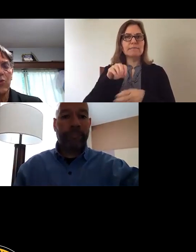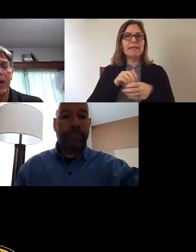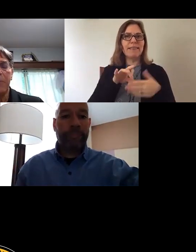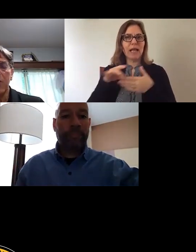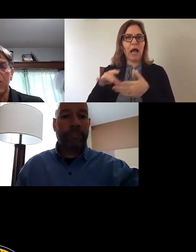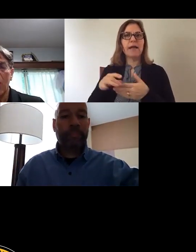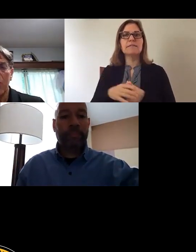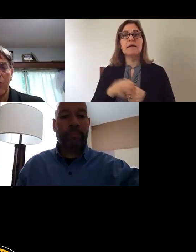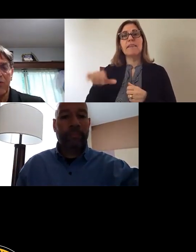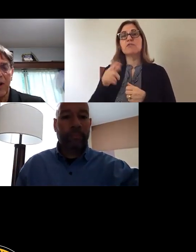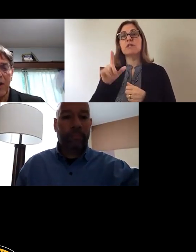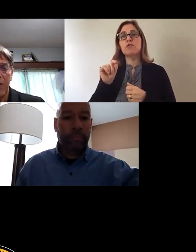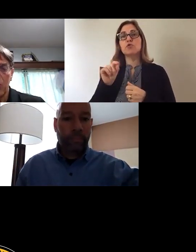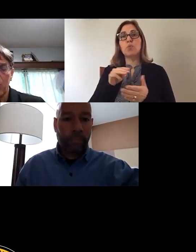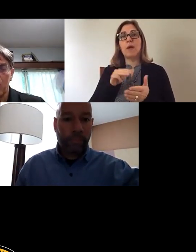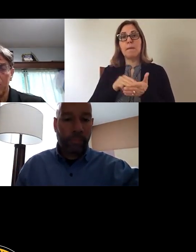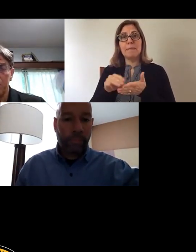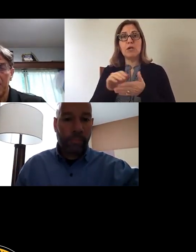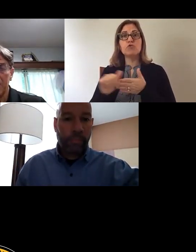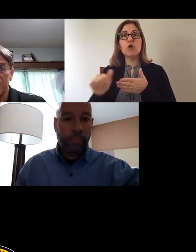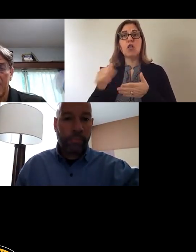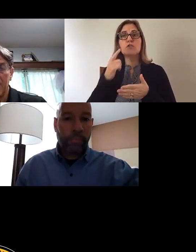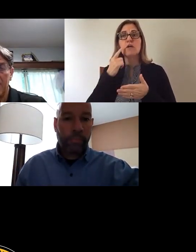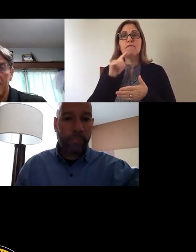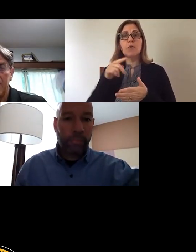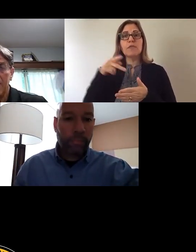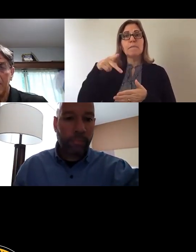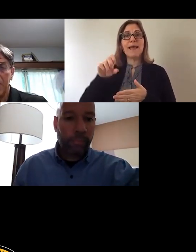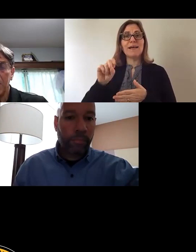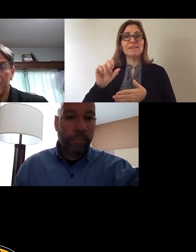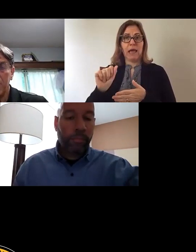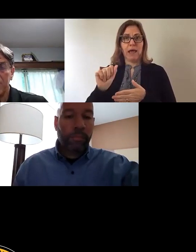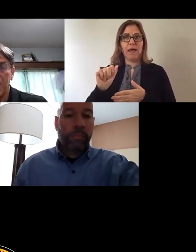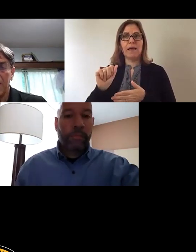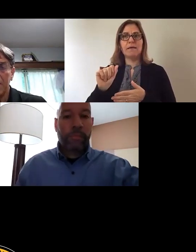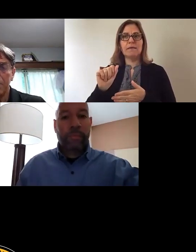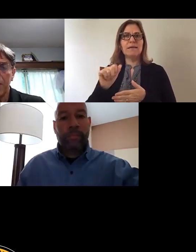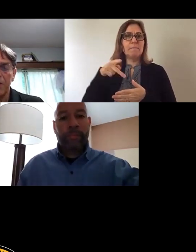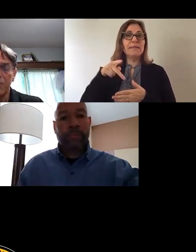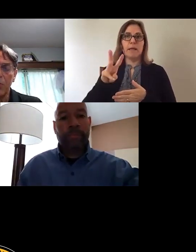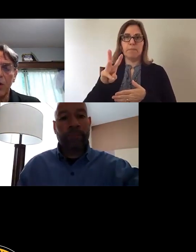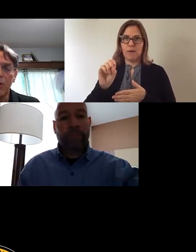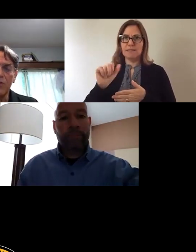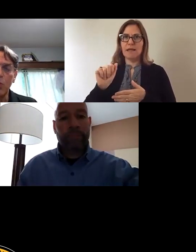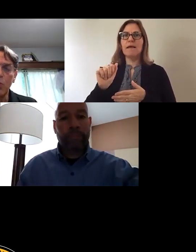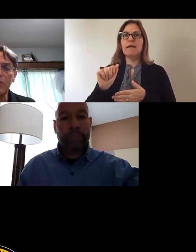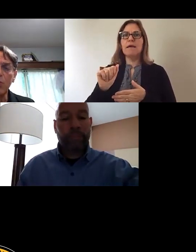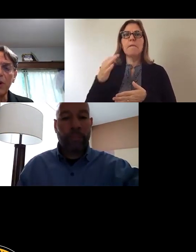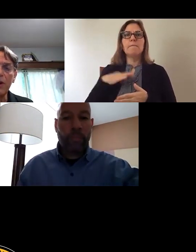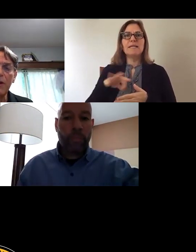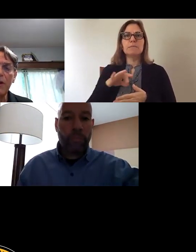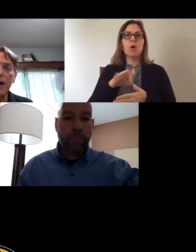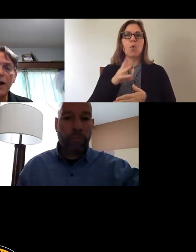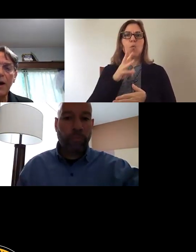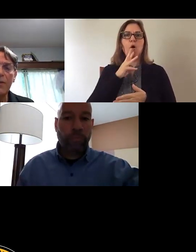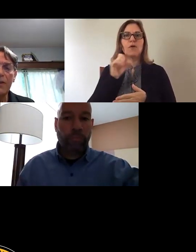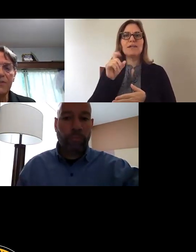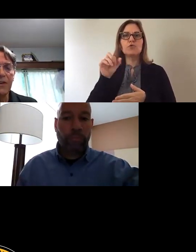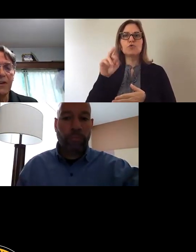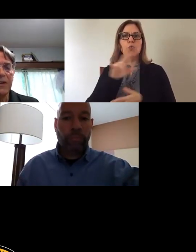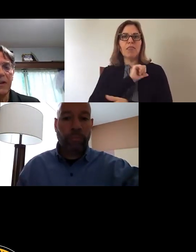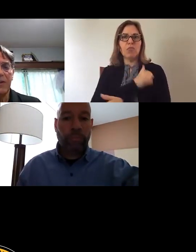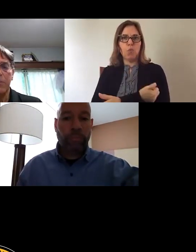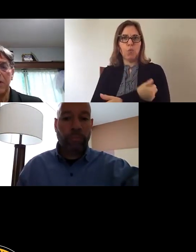there's another $20 million, uh, that will go to the PSA, PWSA, Pittsburgh Water and Soar Authority, uh,